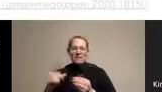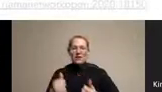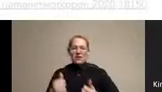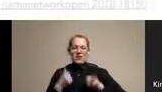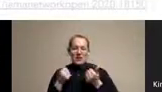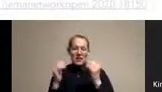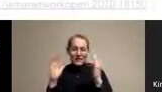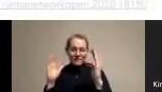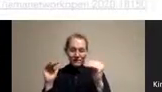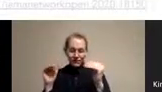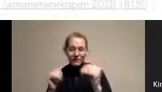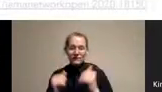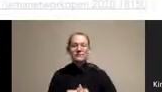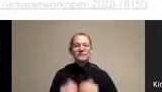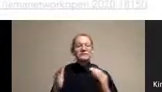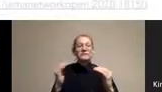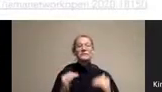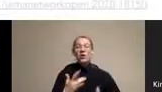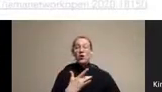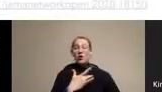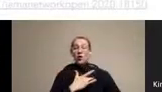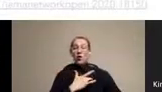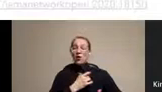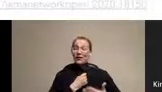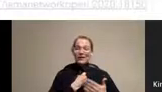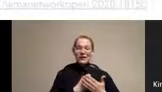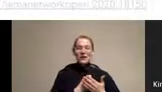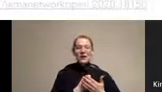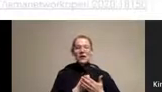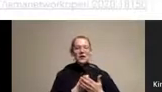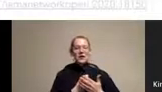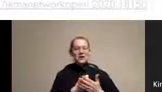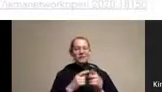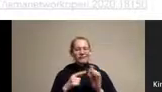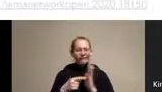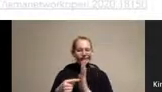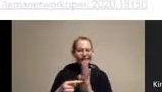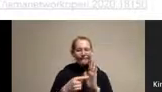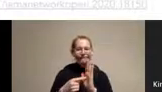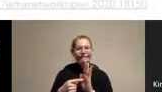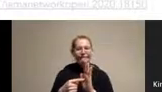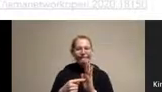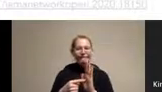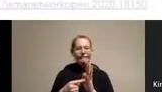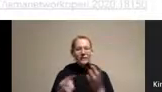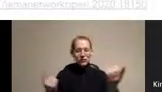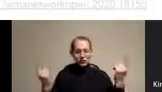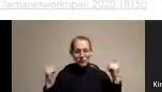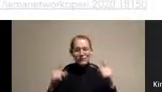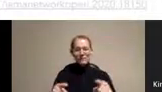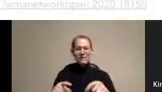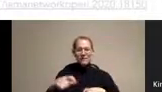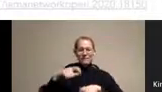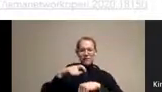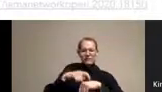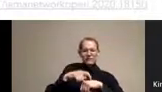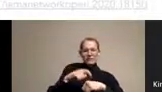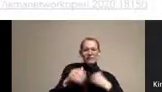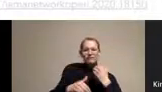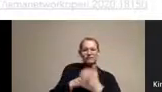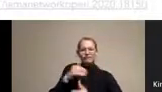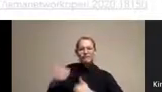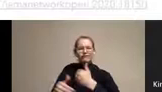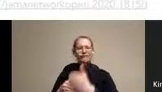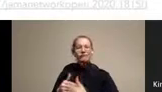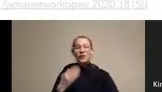example, at angina and heart attack, two measures of heart disease. And we see them over time, and the brown dots